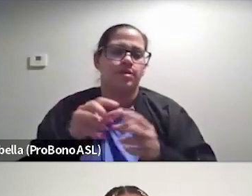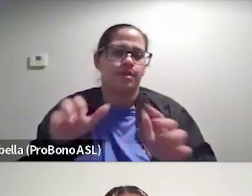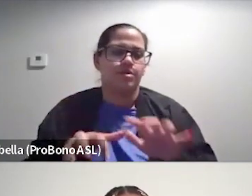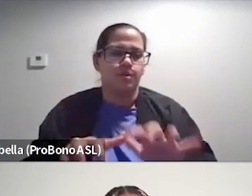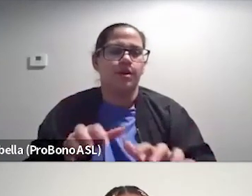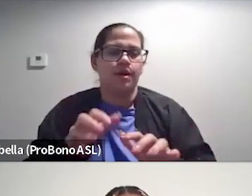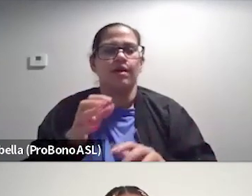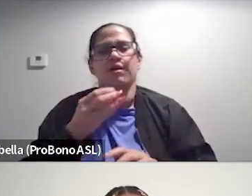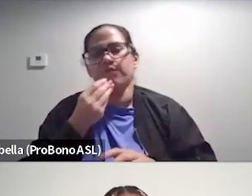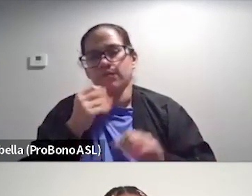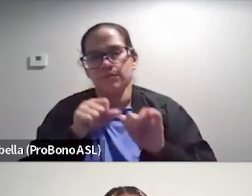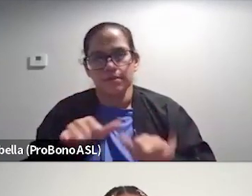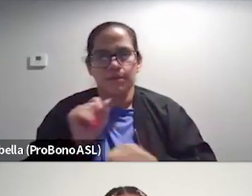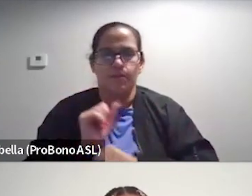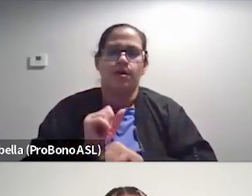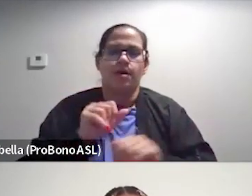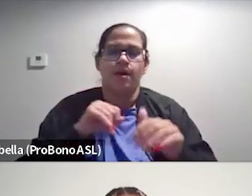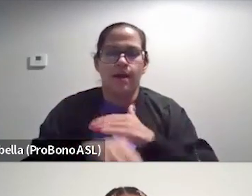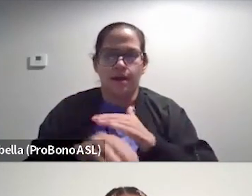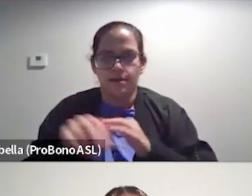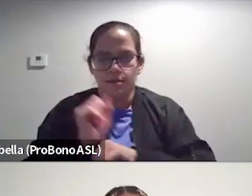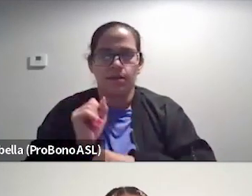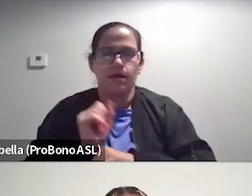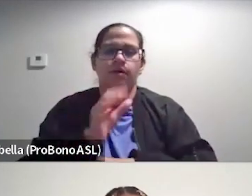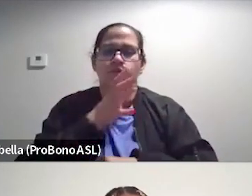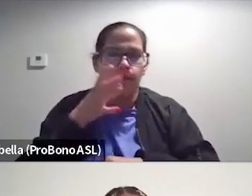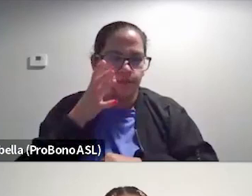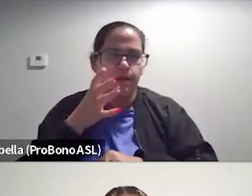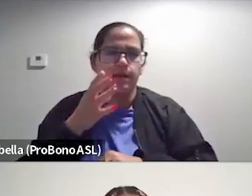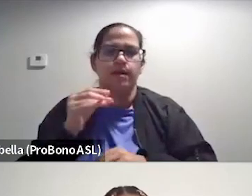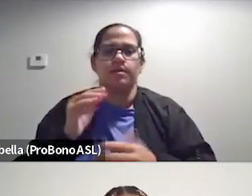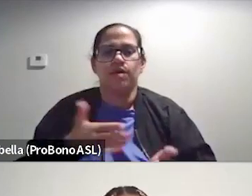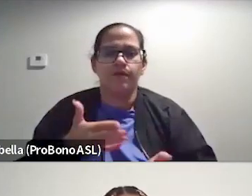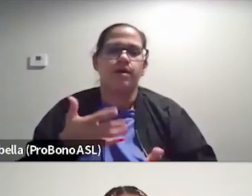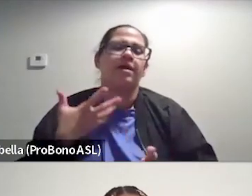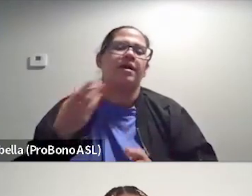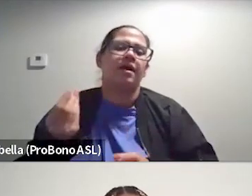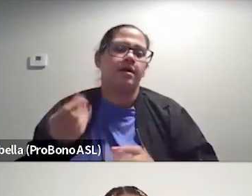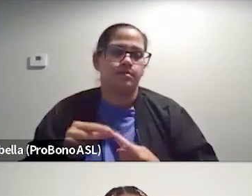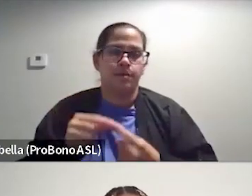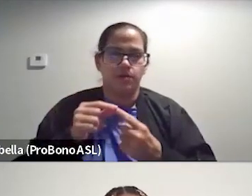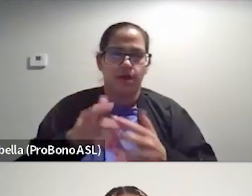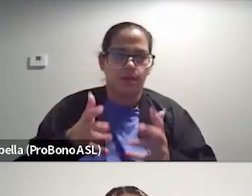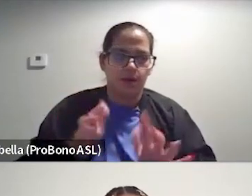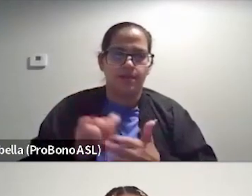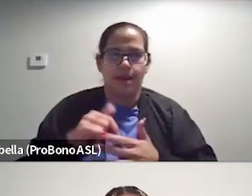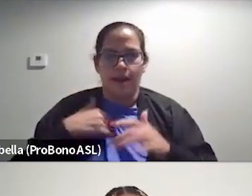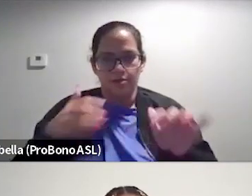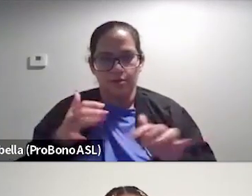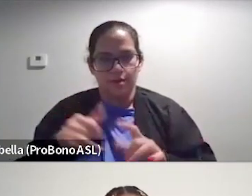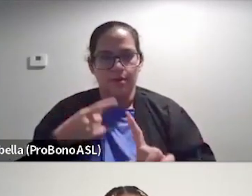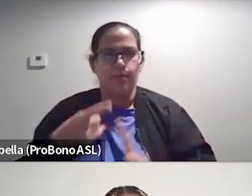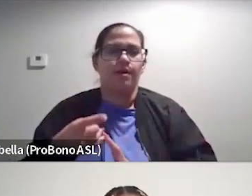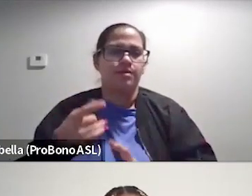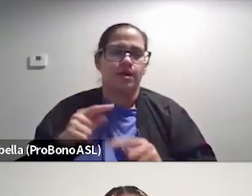food systems work and access work and farming and chefing and, and especially at the way that I do it at the point of